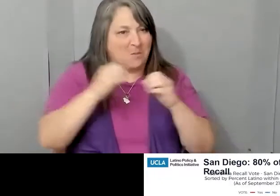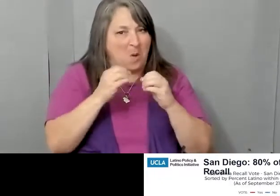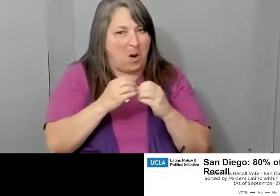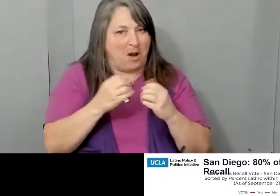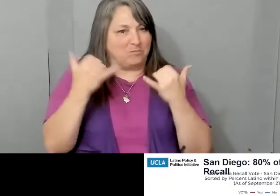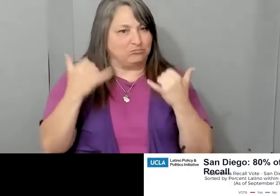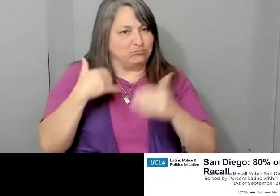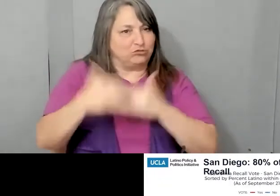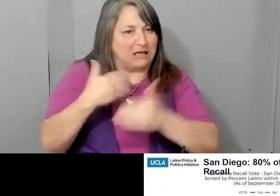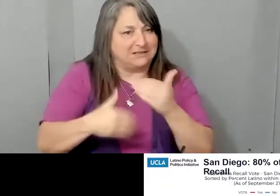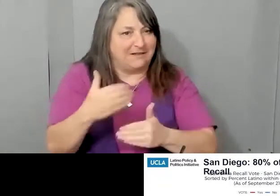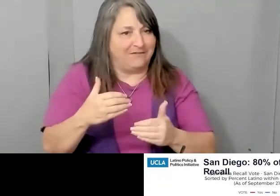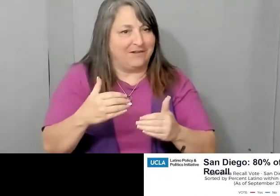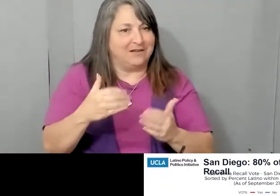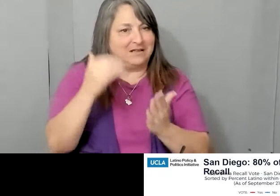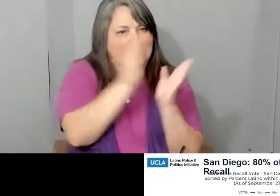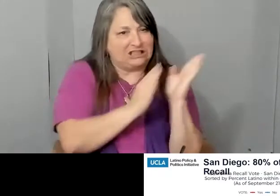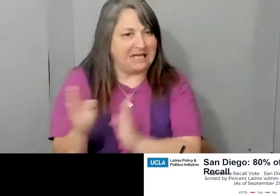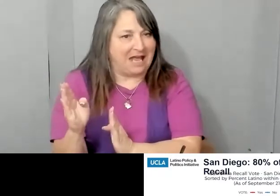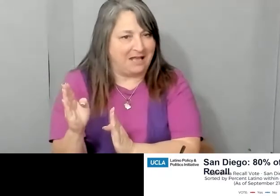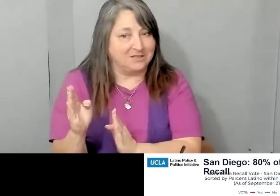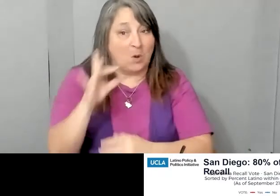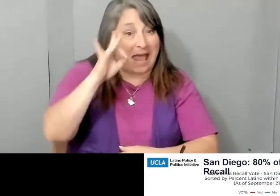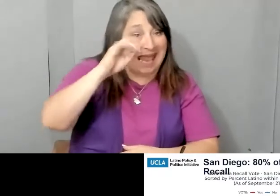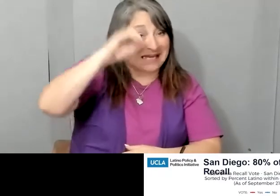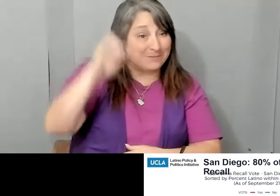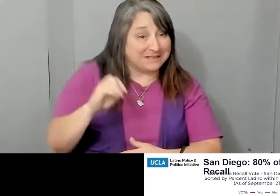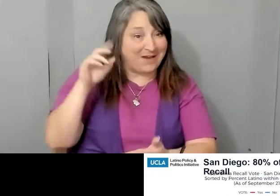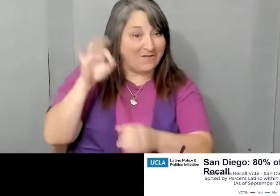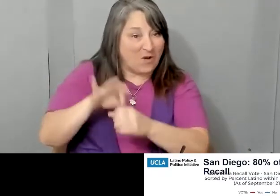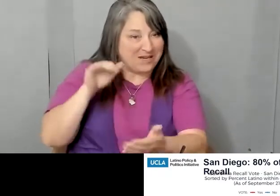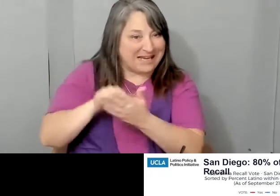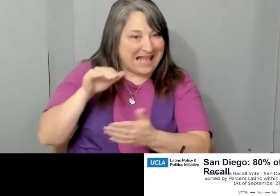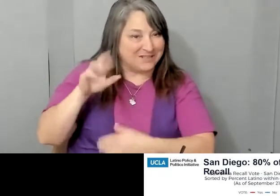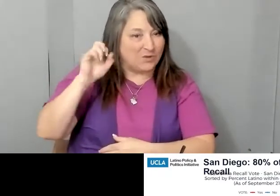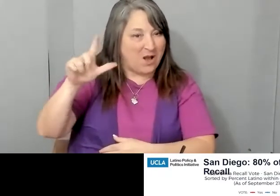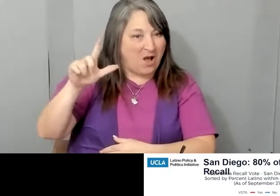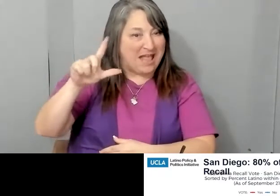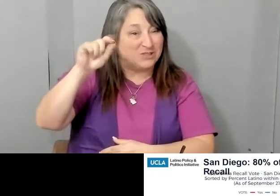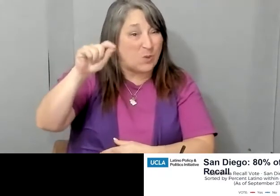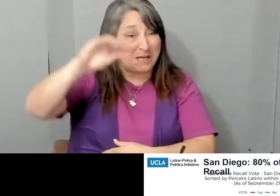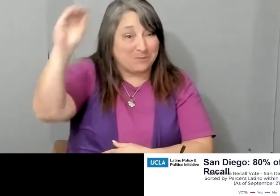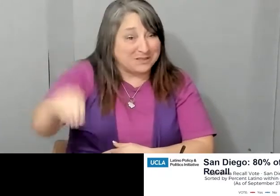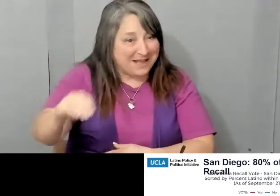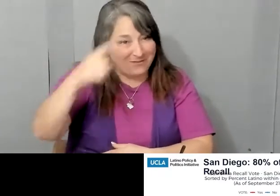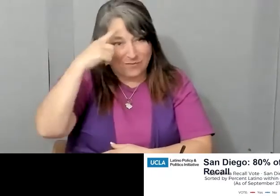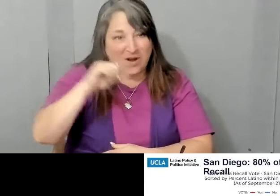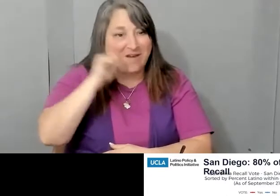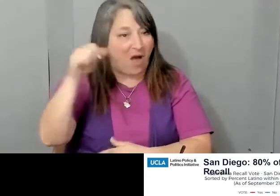% of Latinos here voted against the recall compared to only 20% for those precincts that were non-Latino.